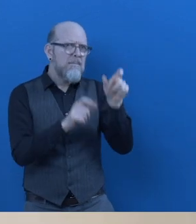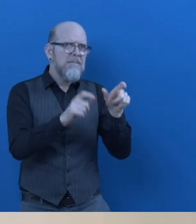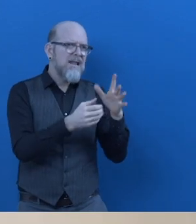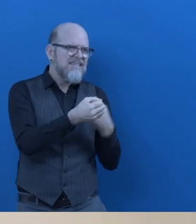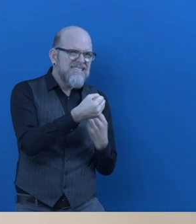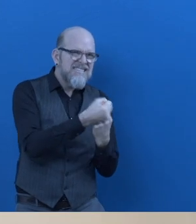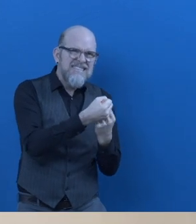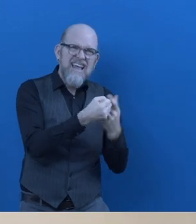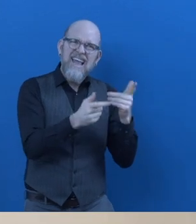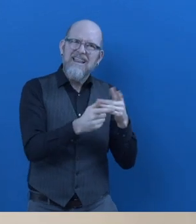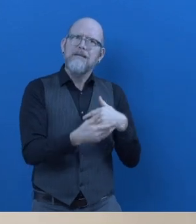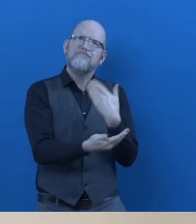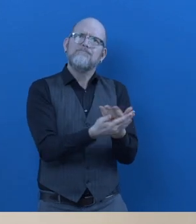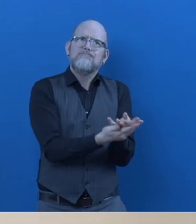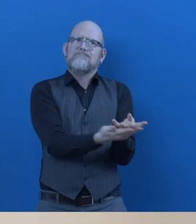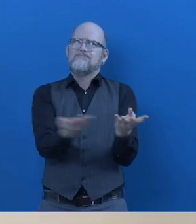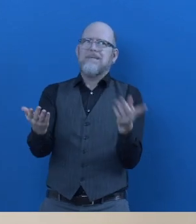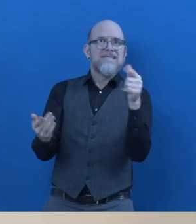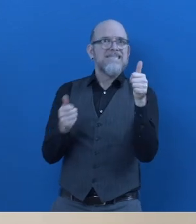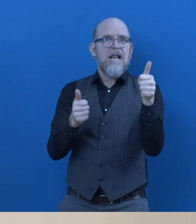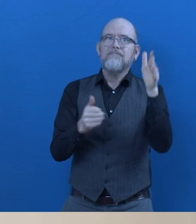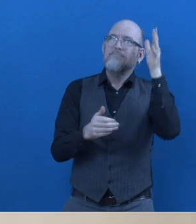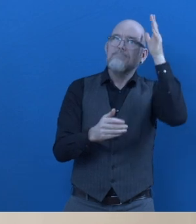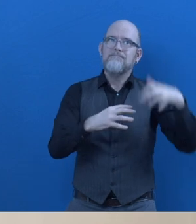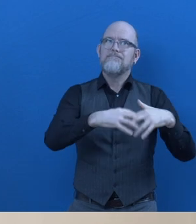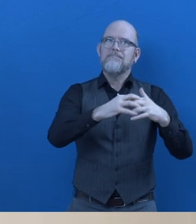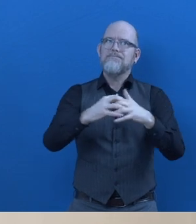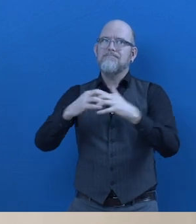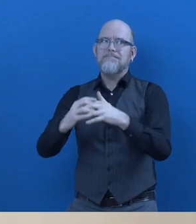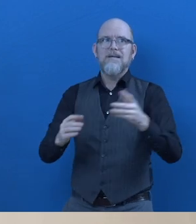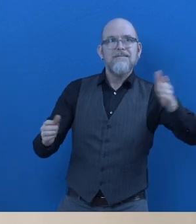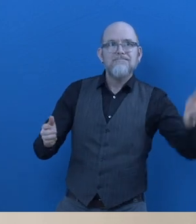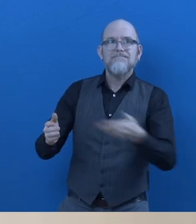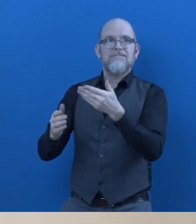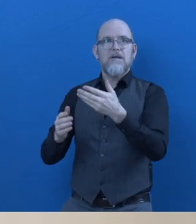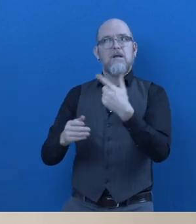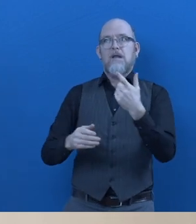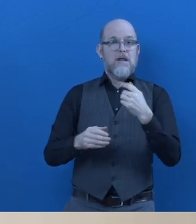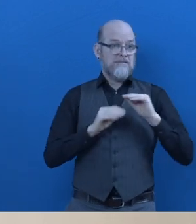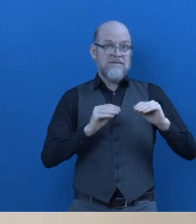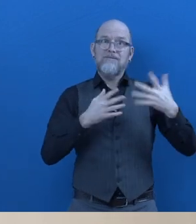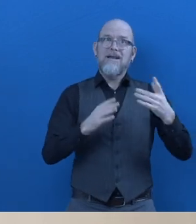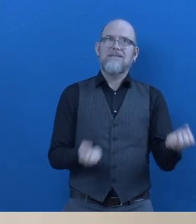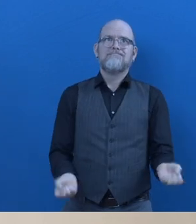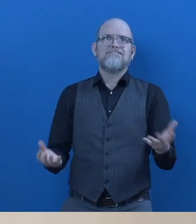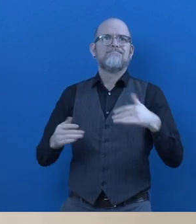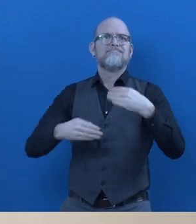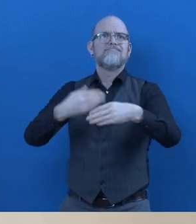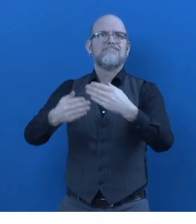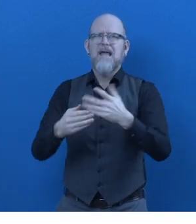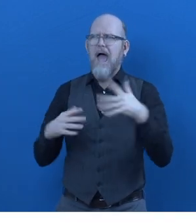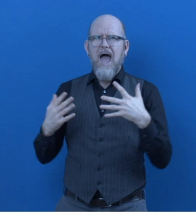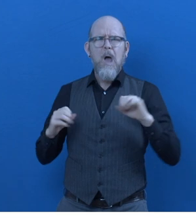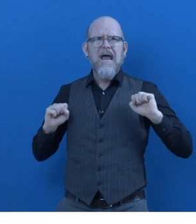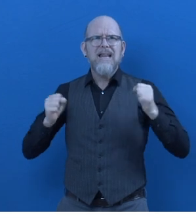we try as much as possible to enable them assess jobs and or become self-employed after they have been trained.